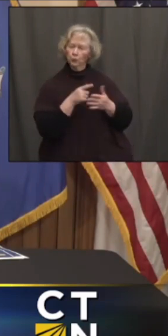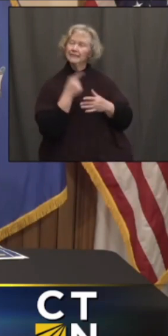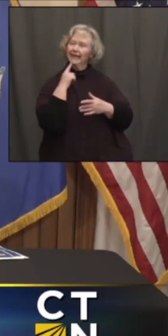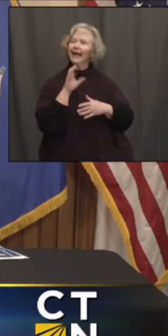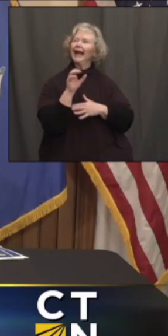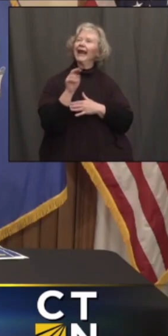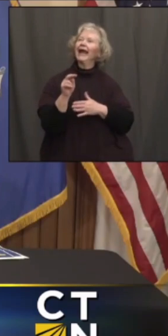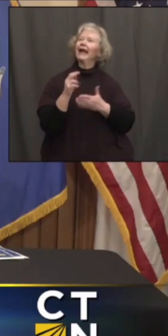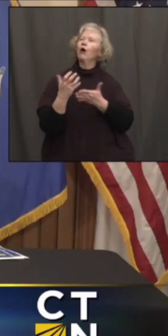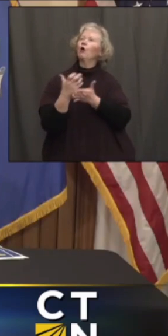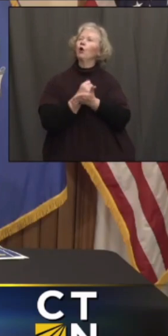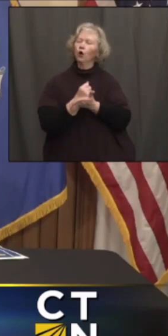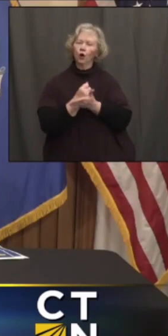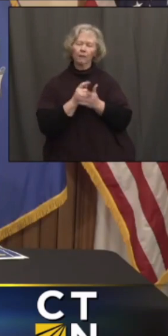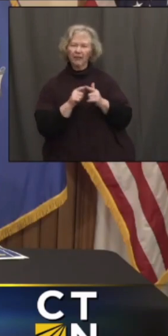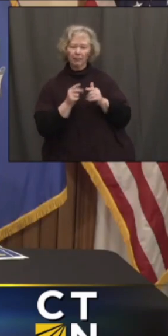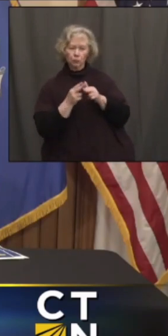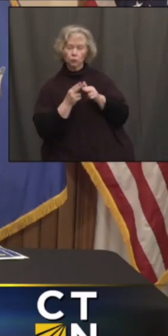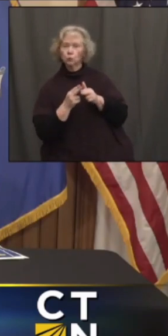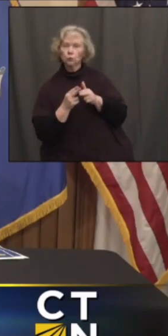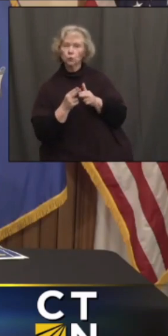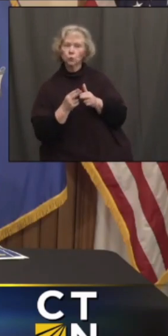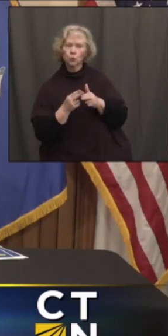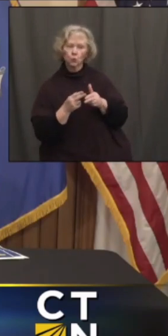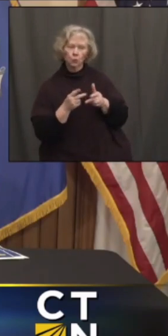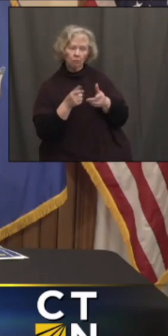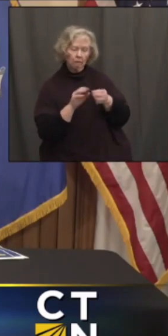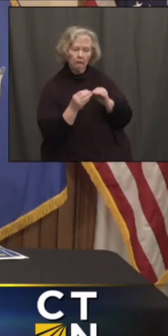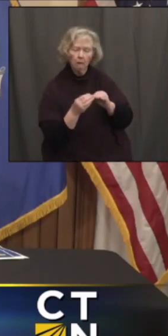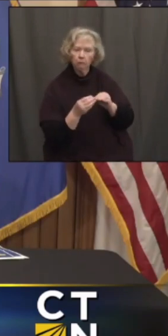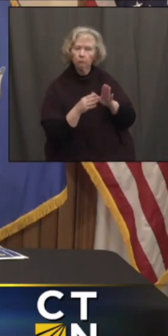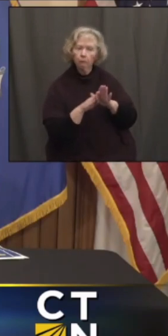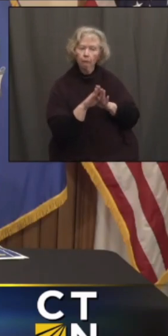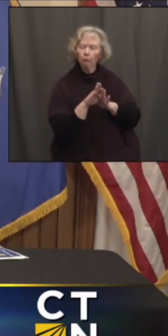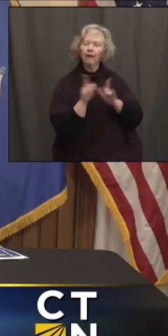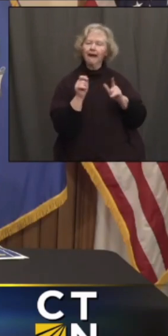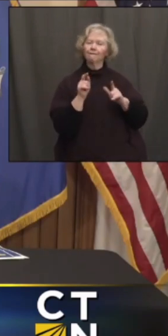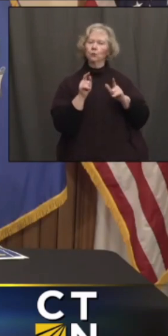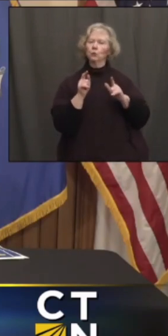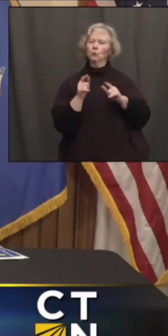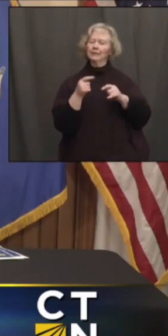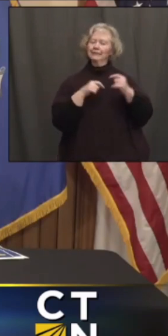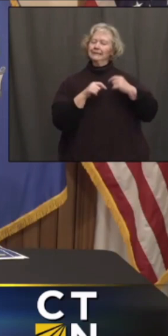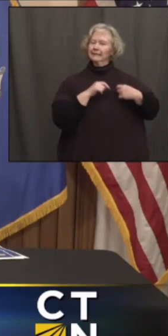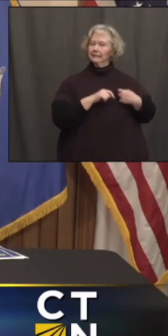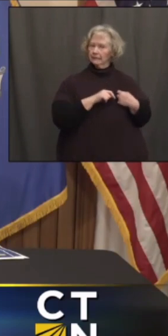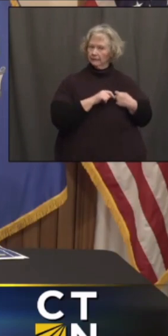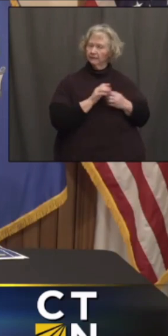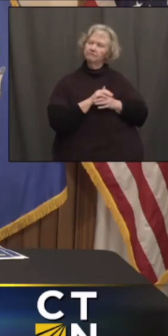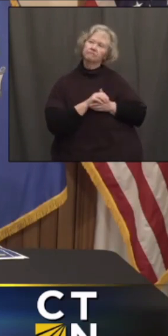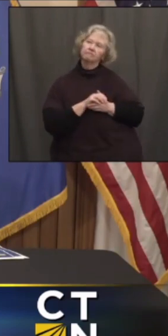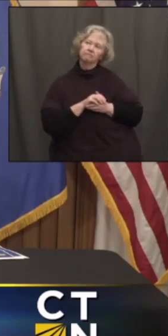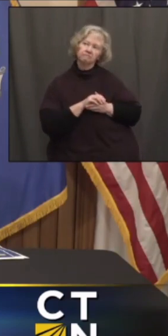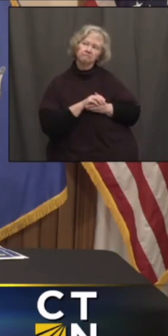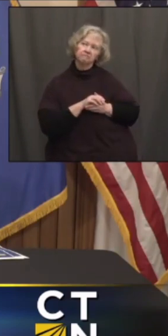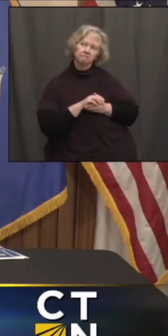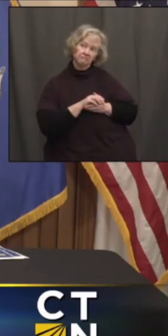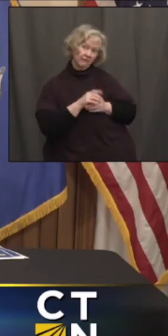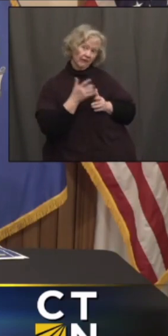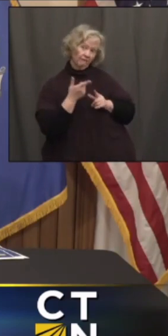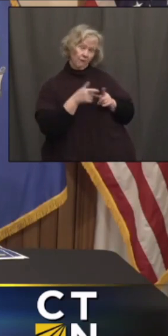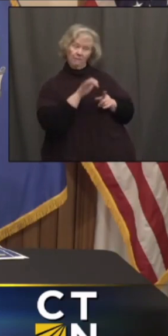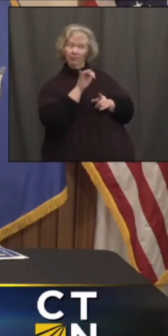And then shortly thereafter, the metrics dictated to you to tighten things up again. So based on that